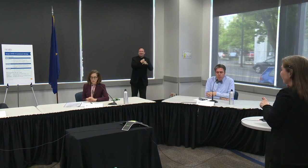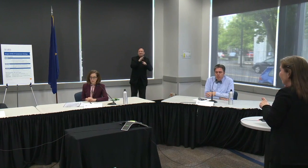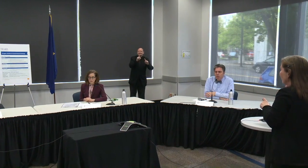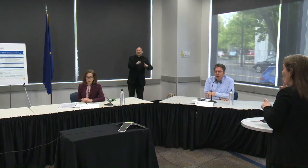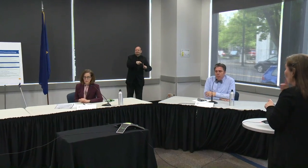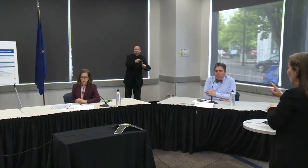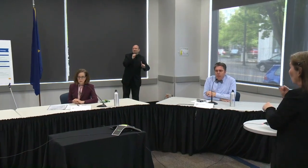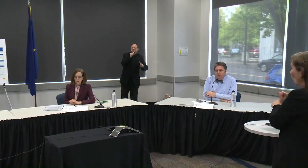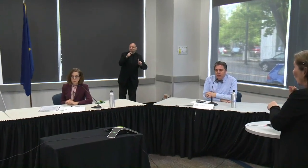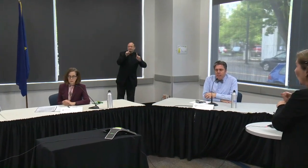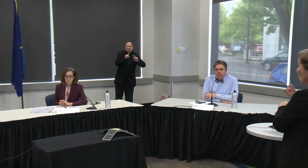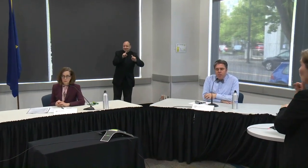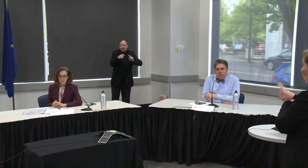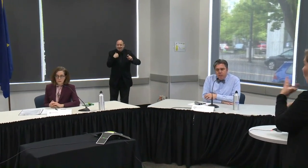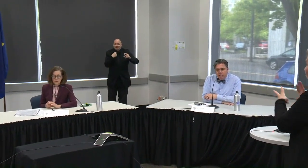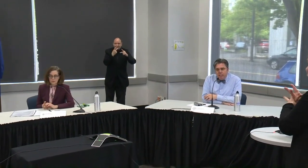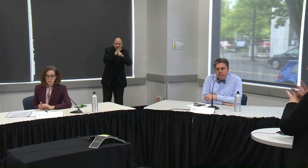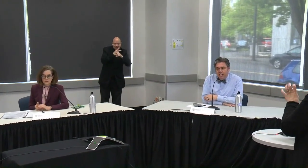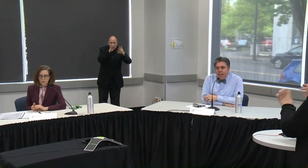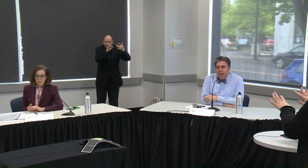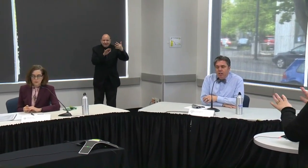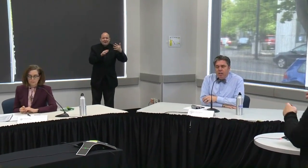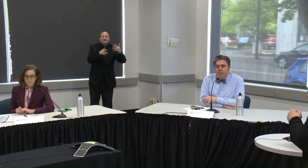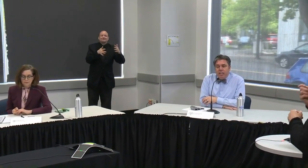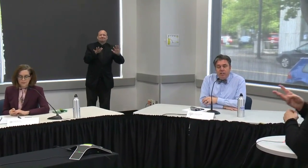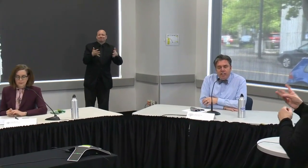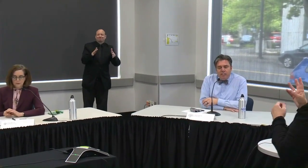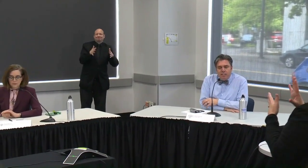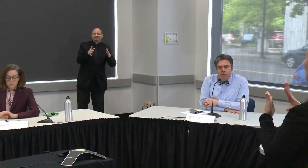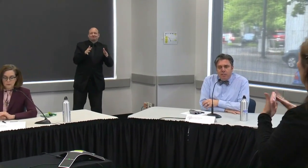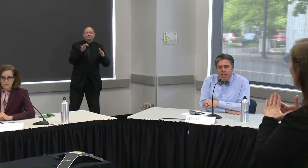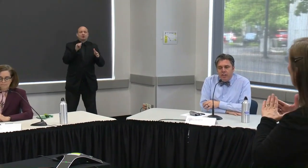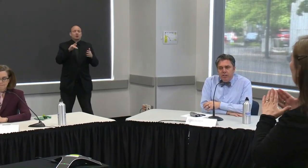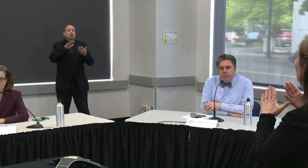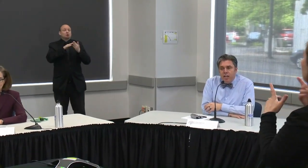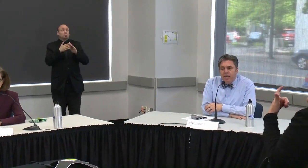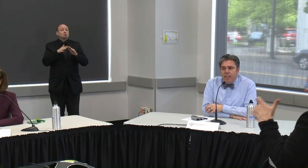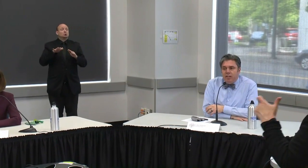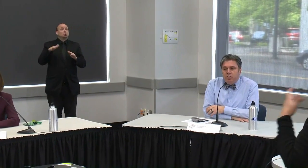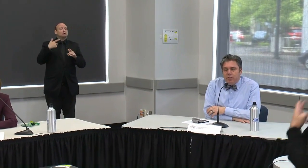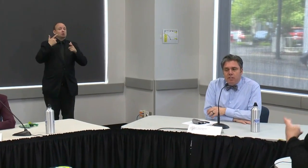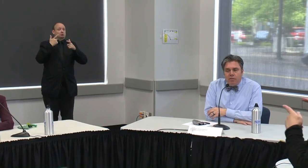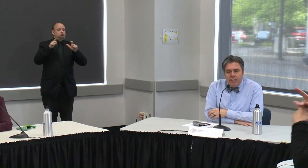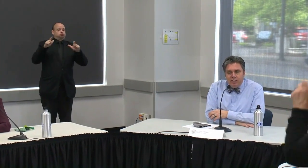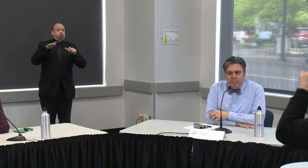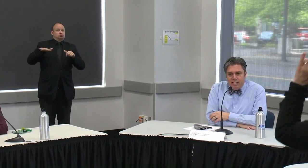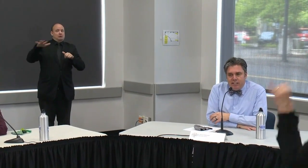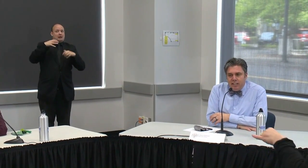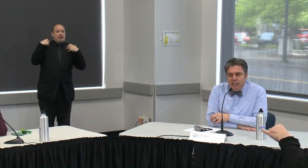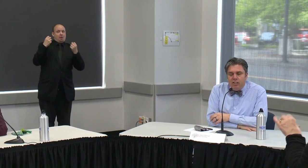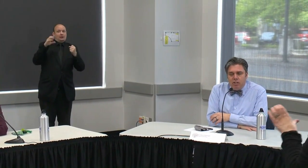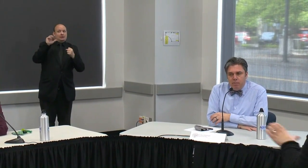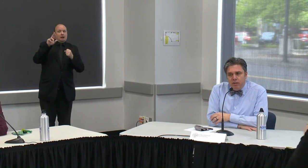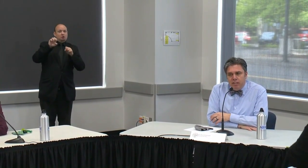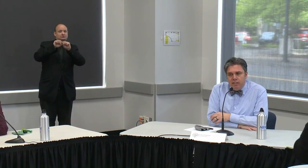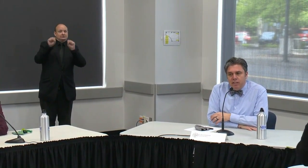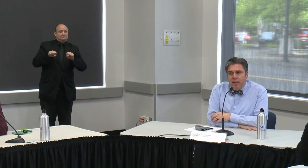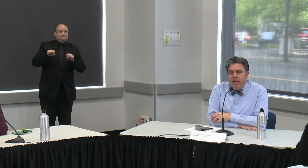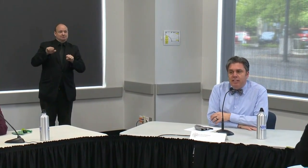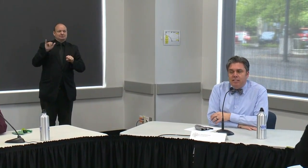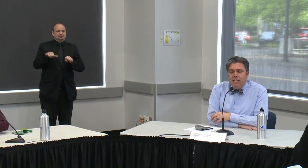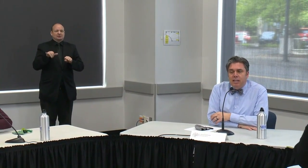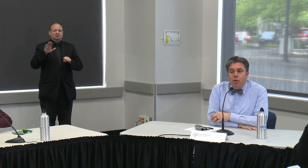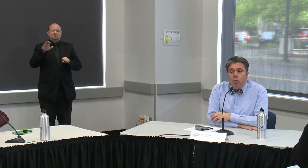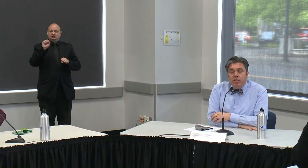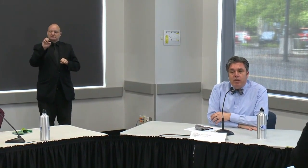world we know there are several communities and large healthcare systems and others that are doing serology testing in their communities